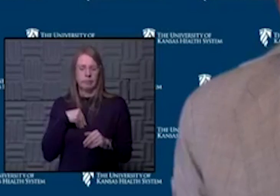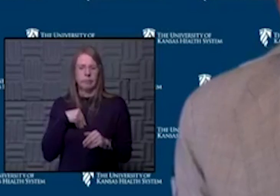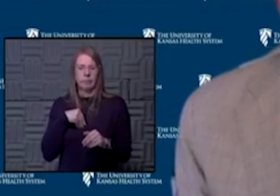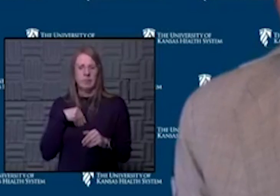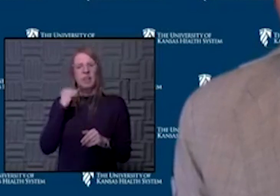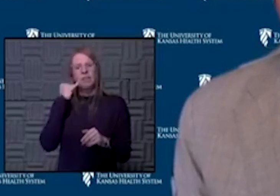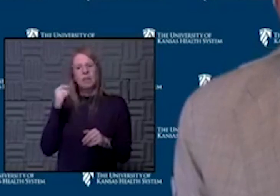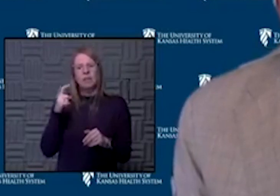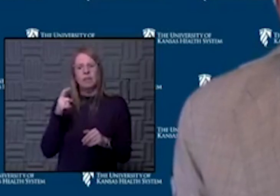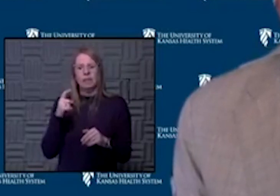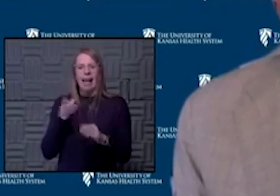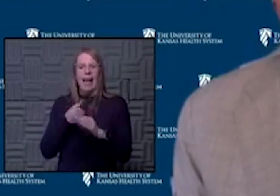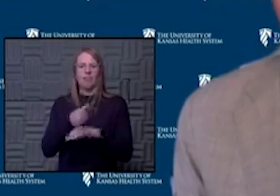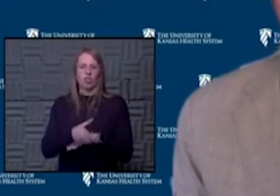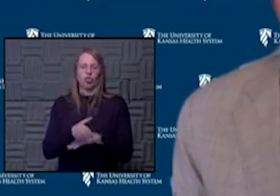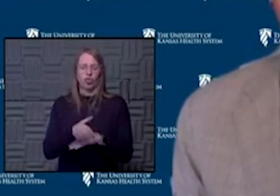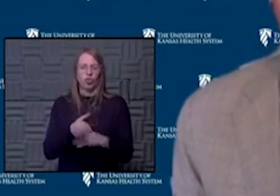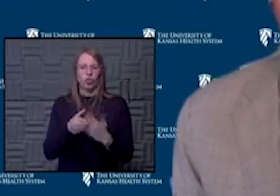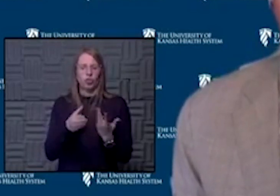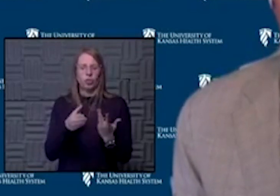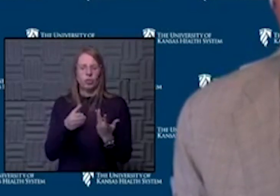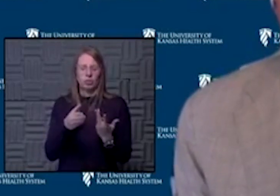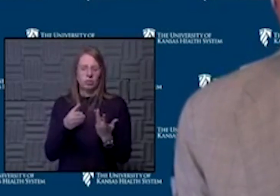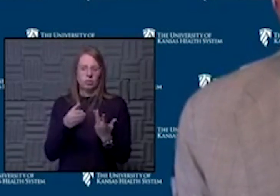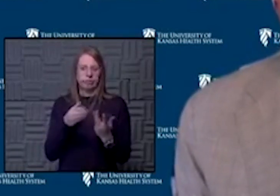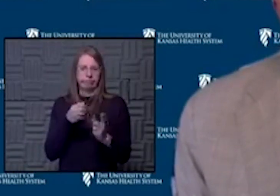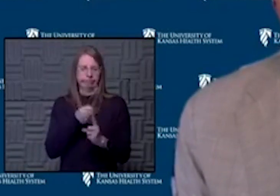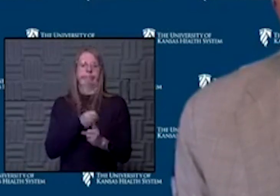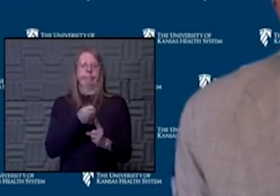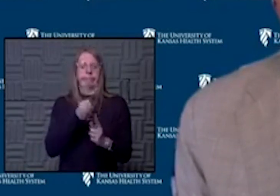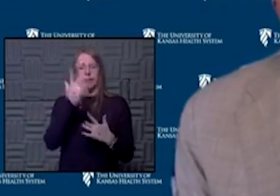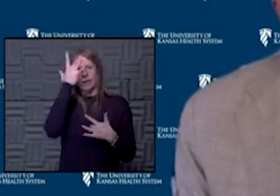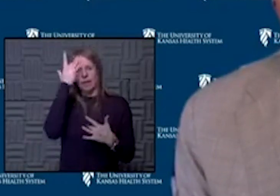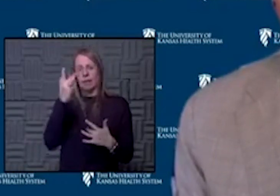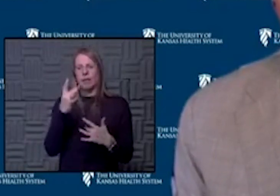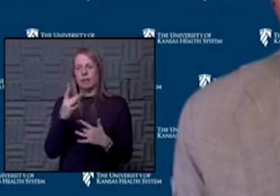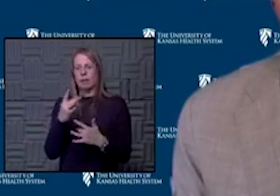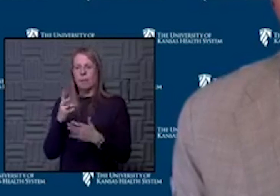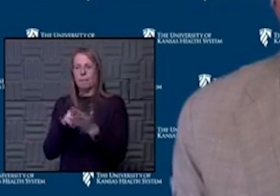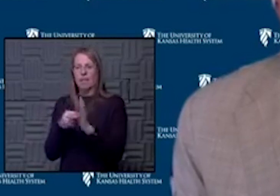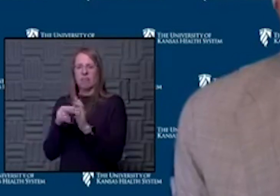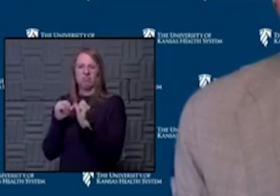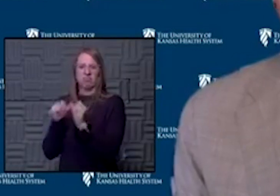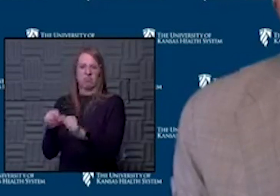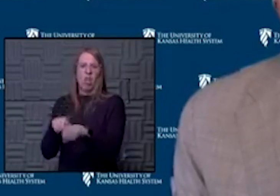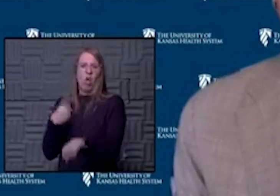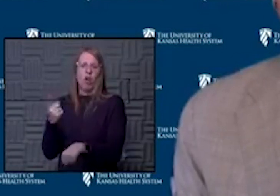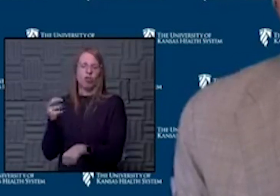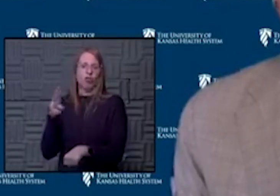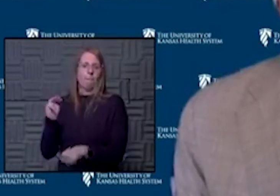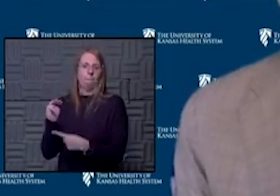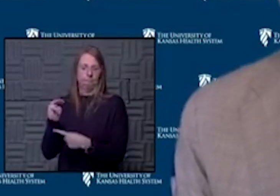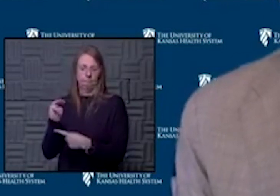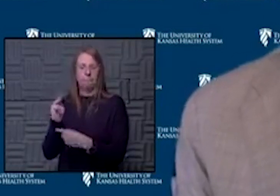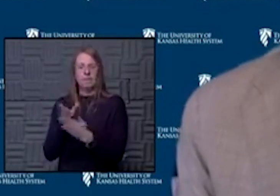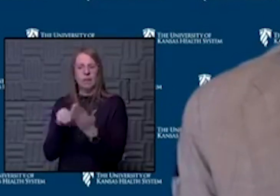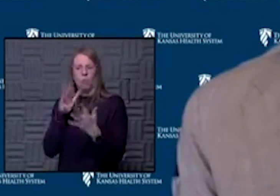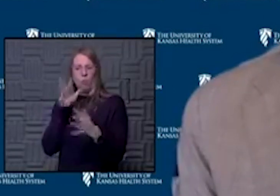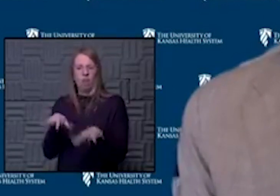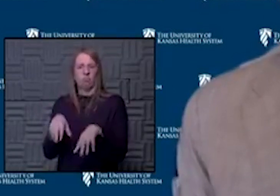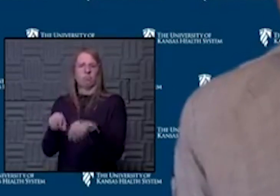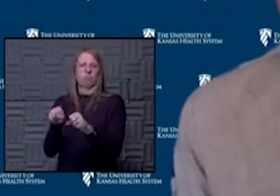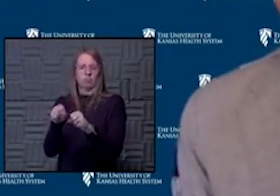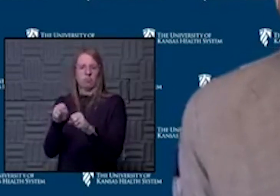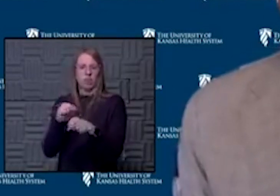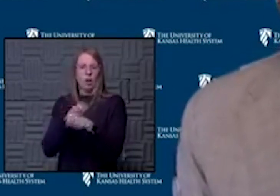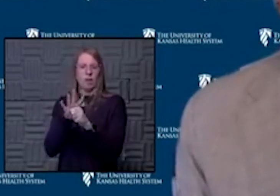post-acute care, so long-term care, nursing home level of care, not acute hospitalization. There are facilities that will take COVID-positive patients, but